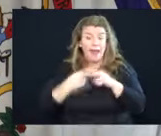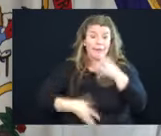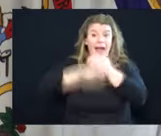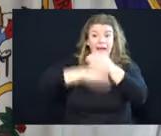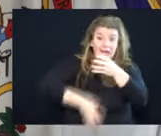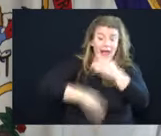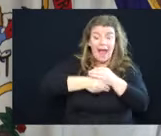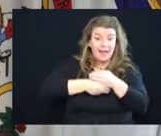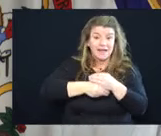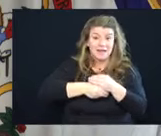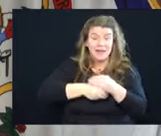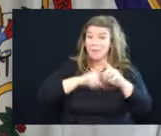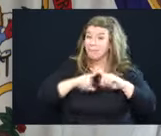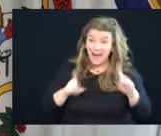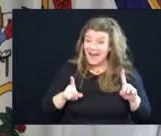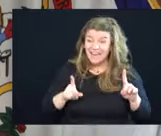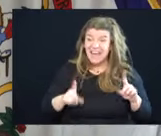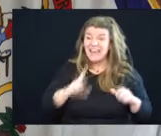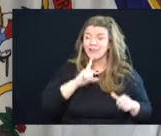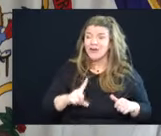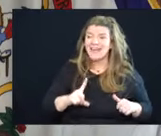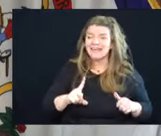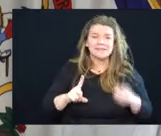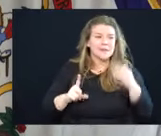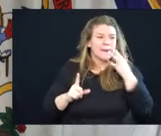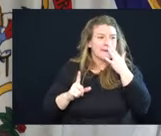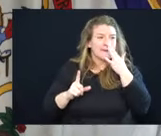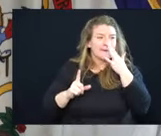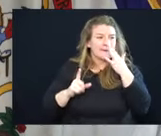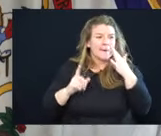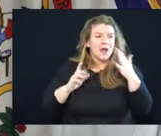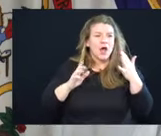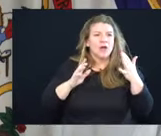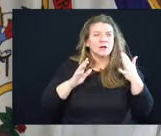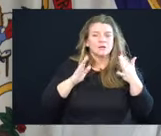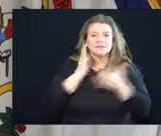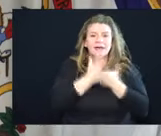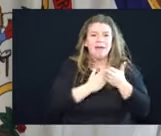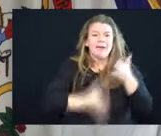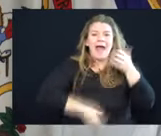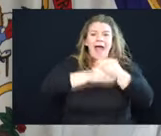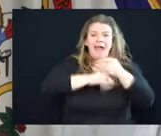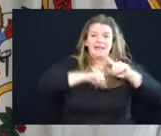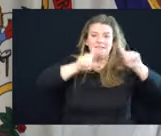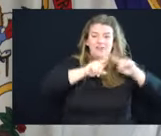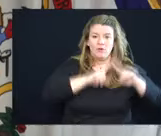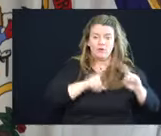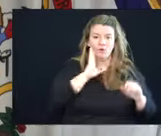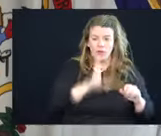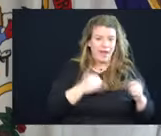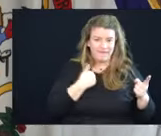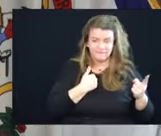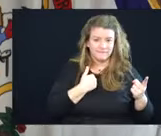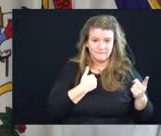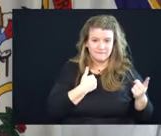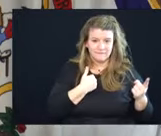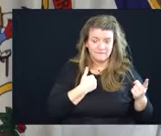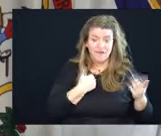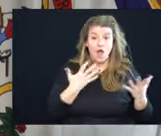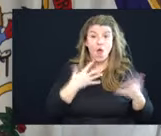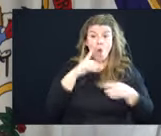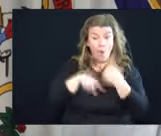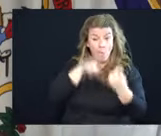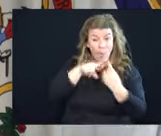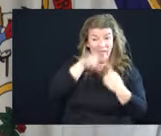you know, but there is absolutely going to be spinoffs. Now, when this